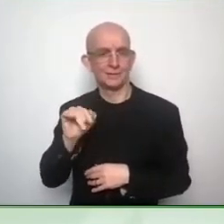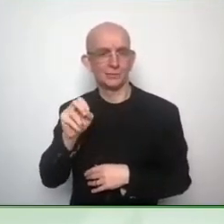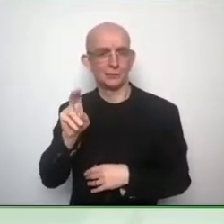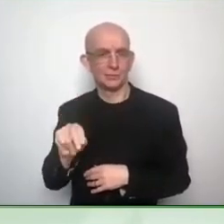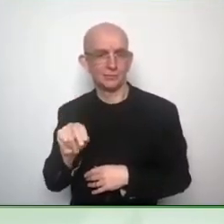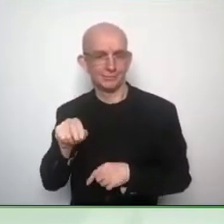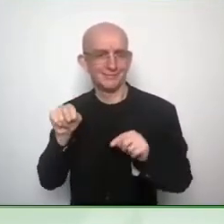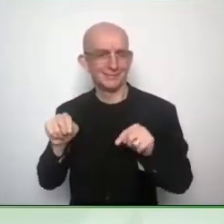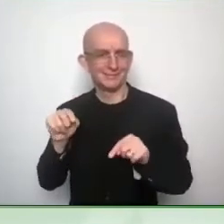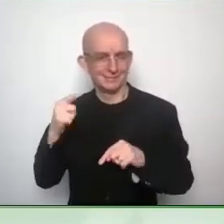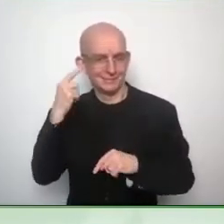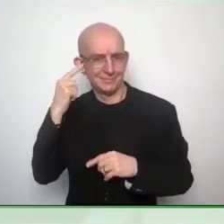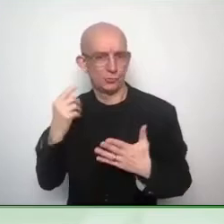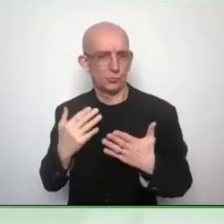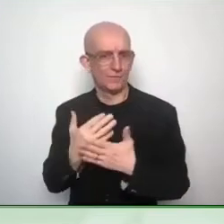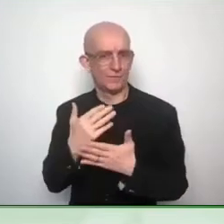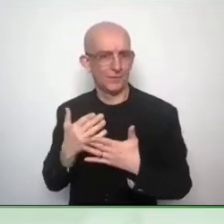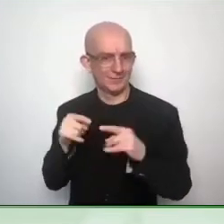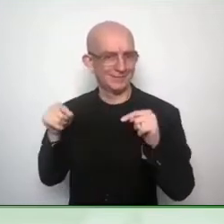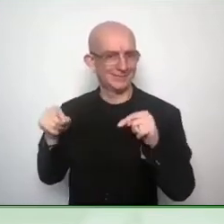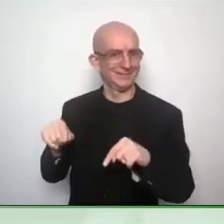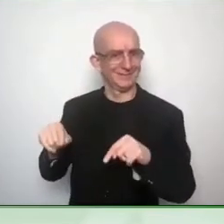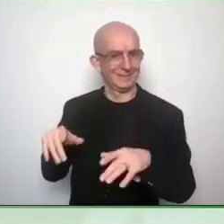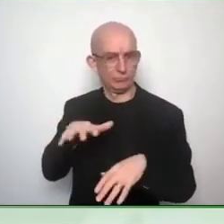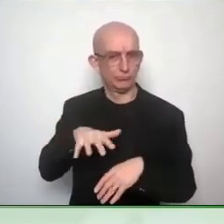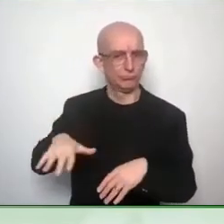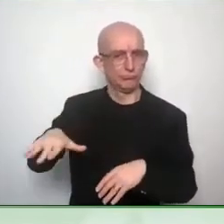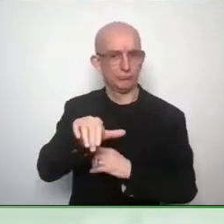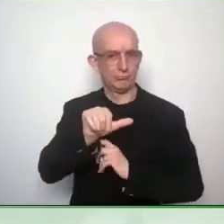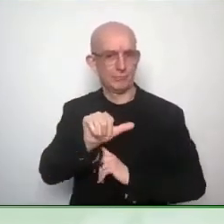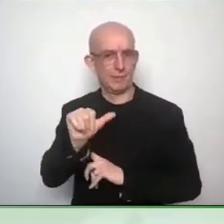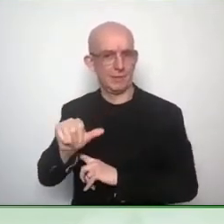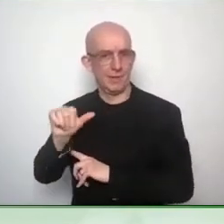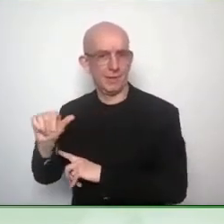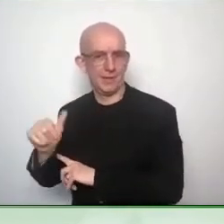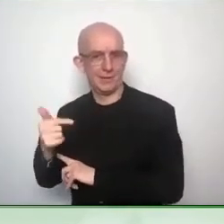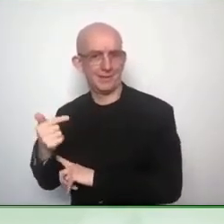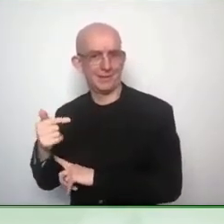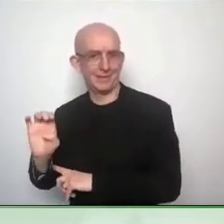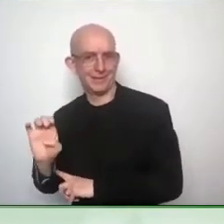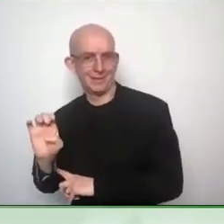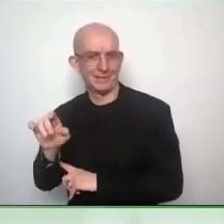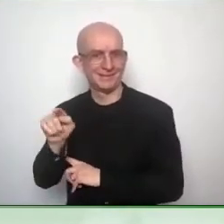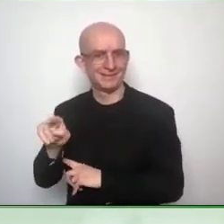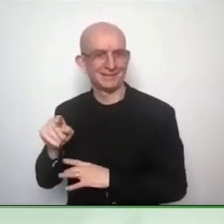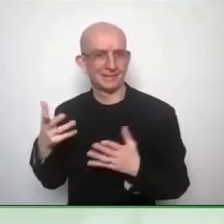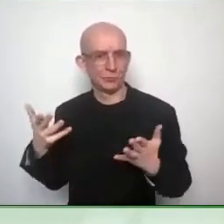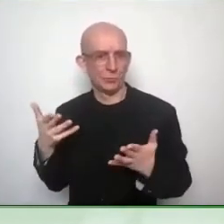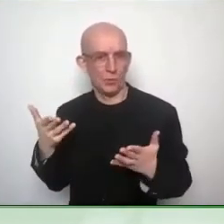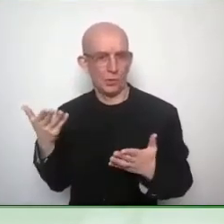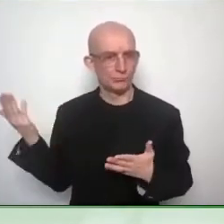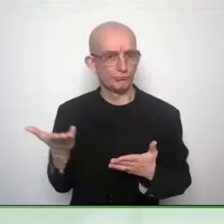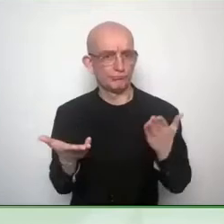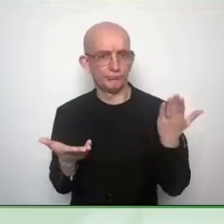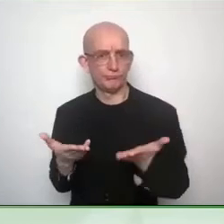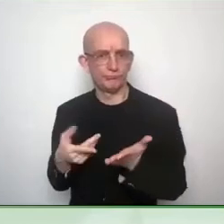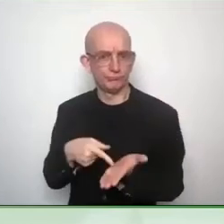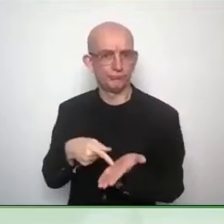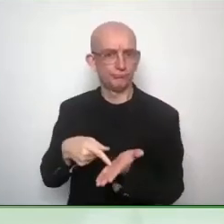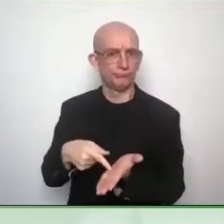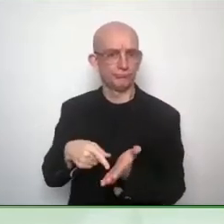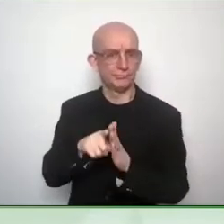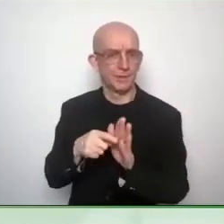of the field when they come to the conference. Wonderful. Then going forward, how do you see, where do you see the touch points,